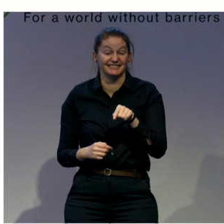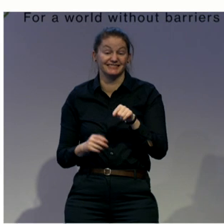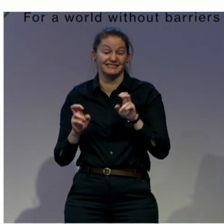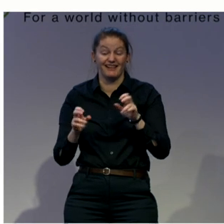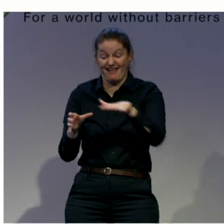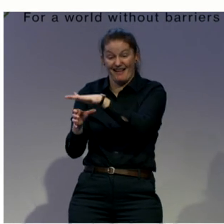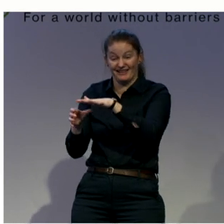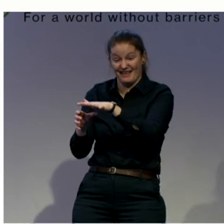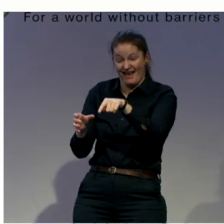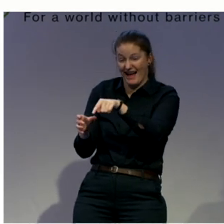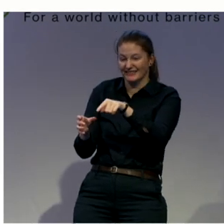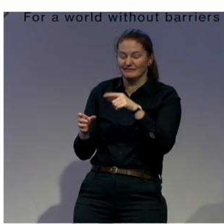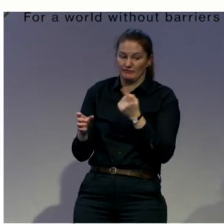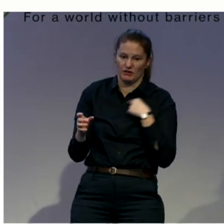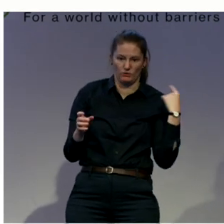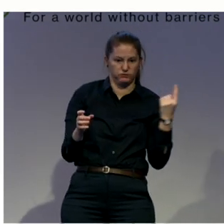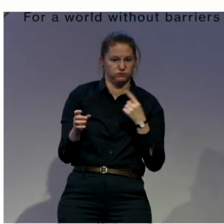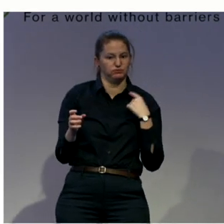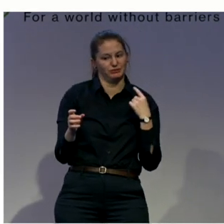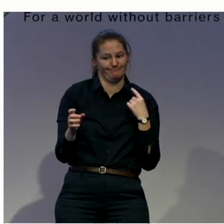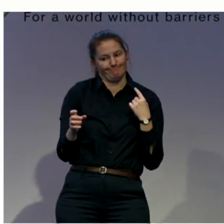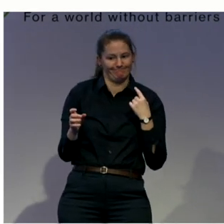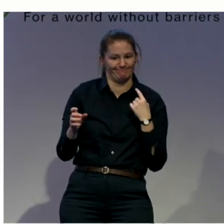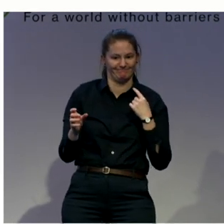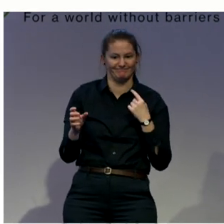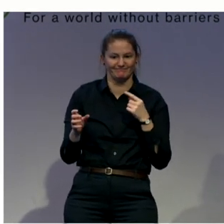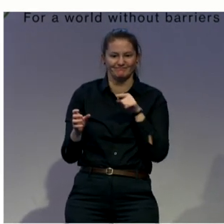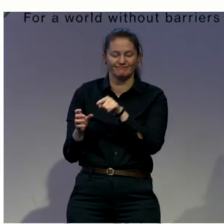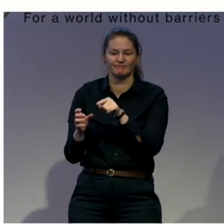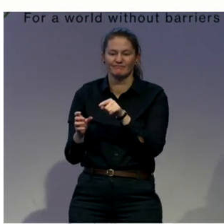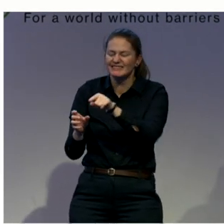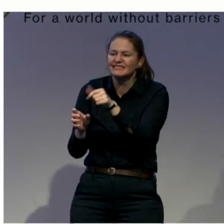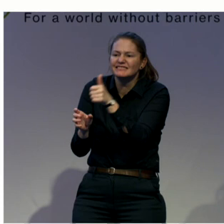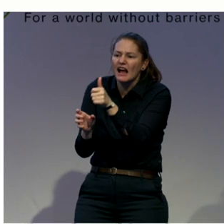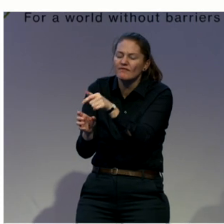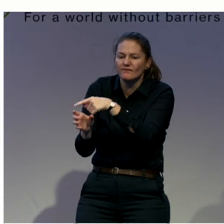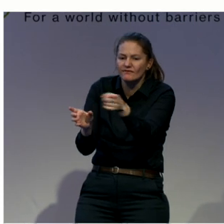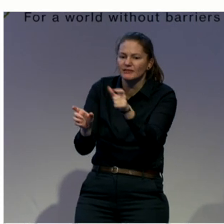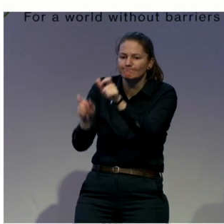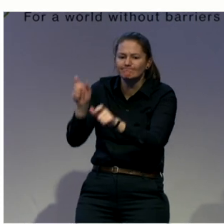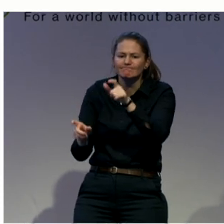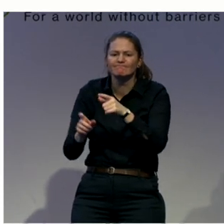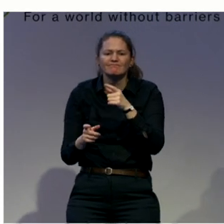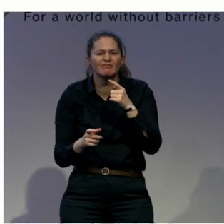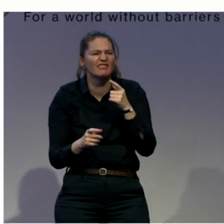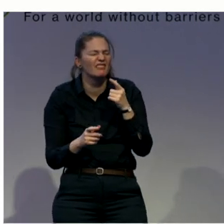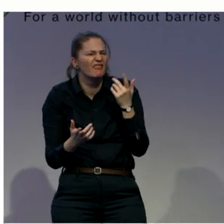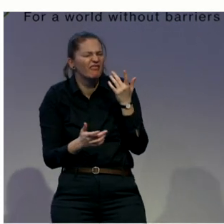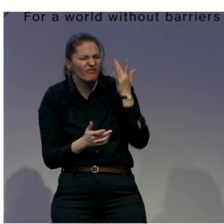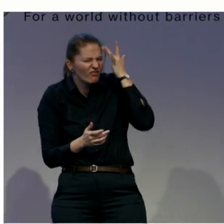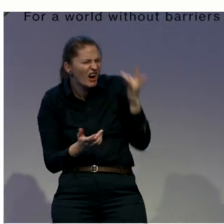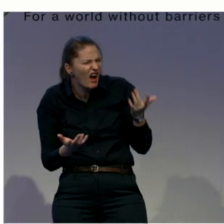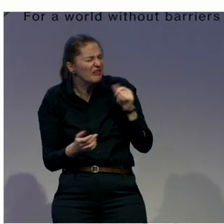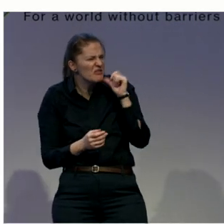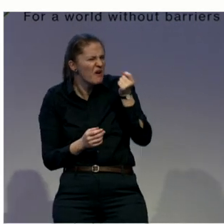There are miscomprehensions of what needs to be applied specifically, you know. And, also, what's challenging is that although